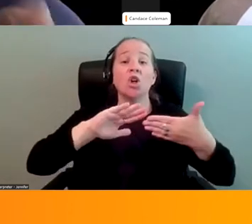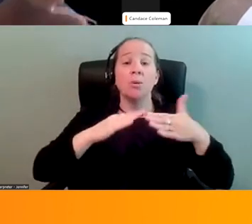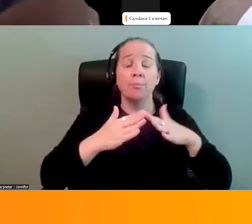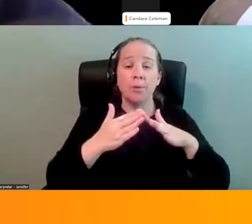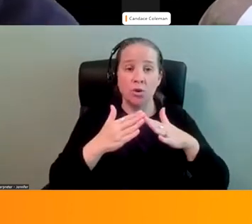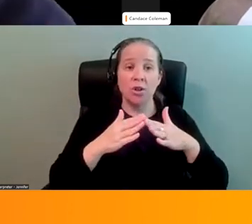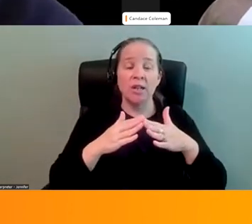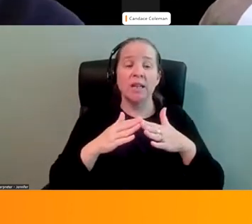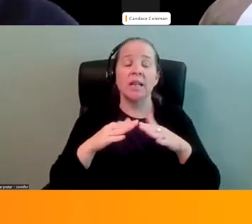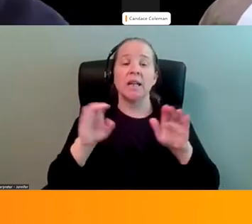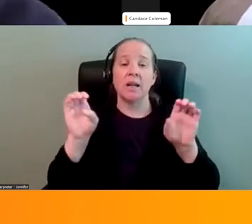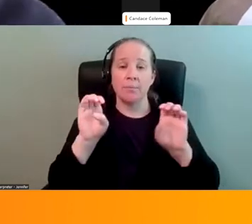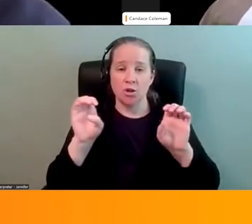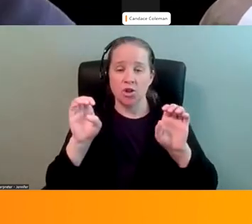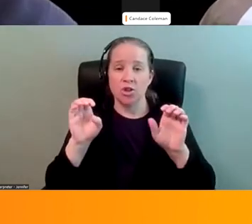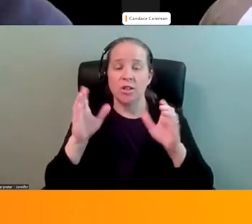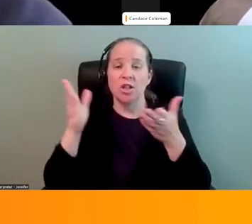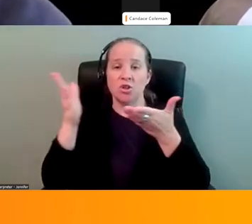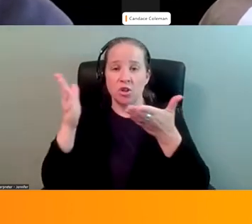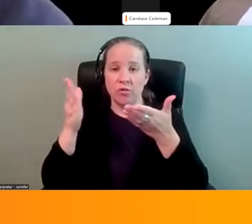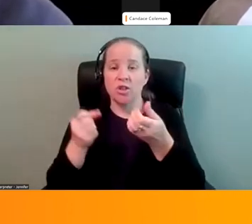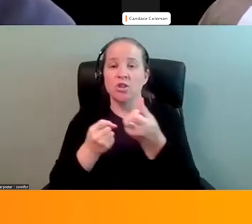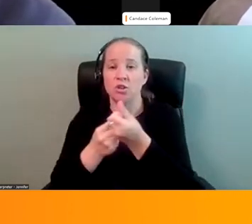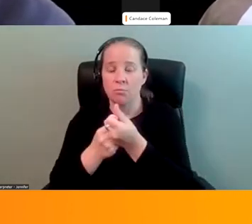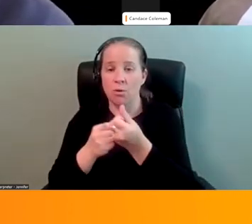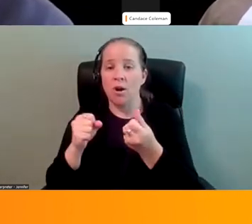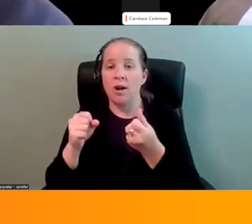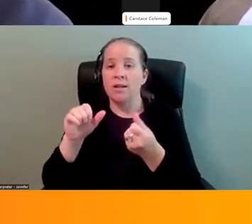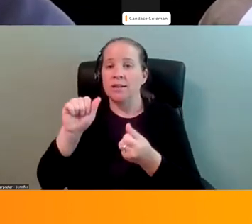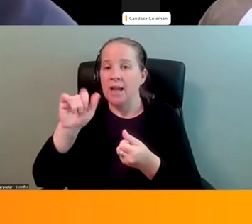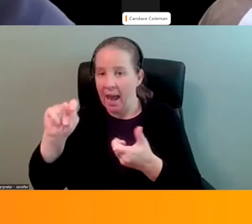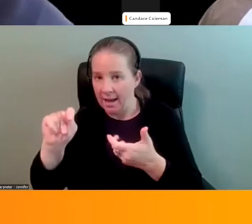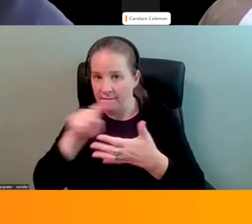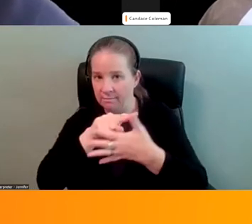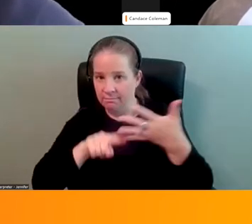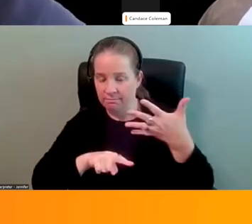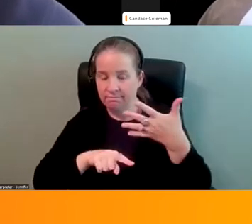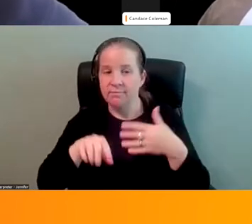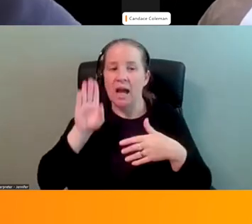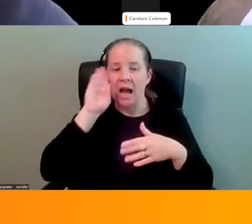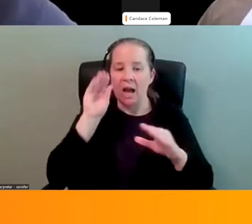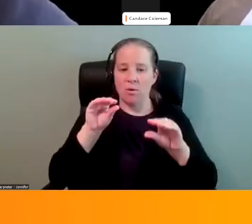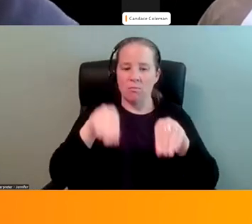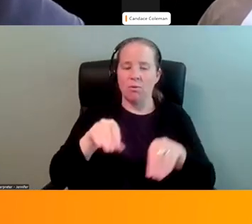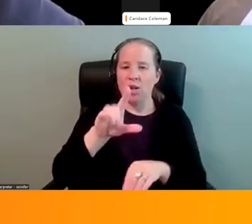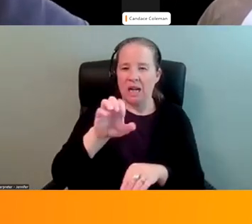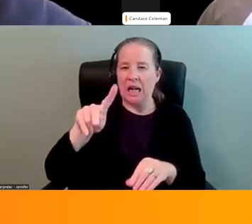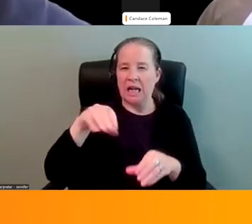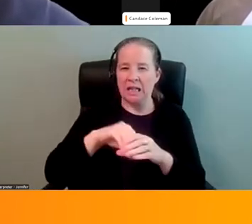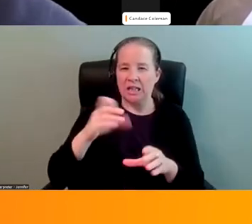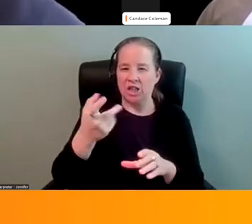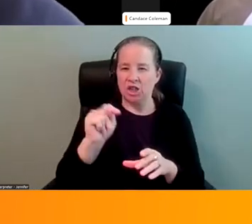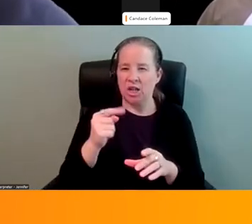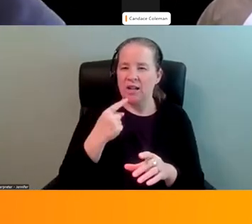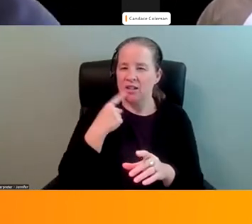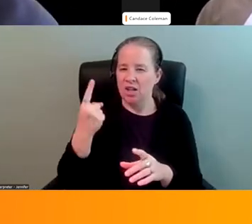and Supports Act. Thank you. Thank you. And we will put a, I can put a link to that law in the chat. I saw Katie was